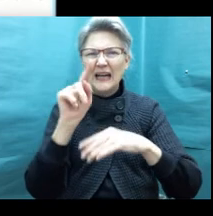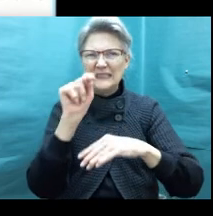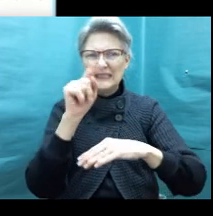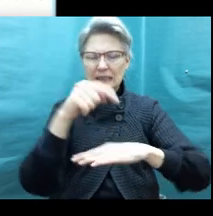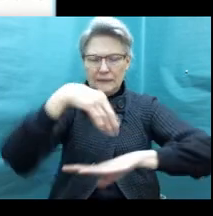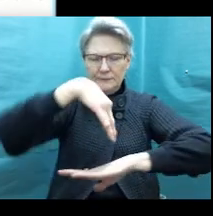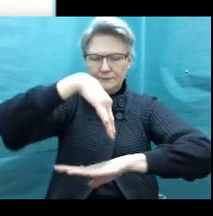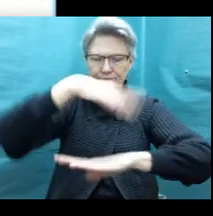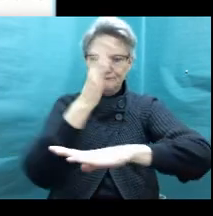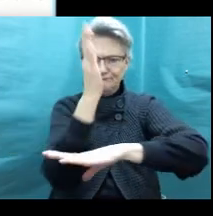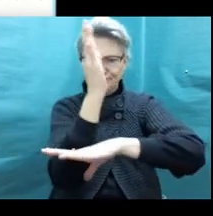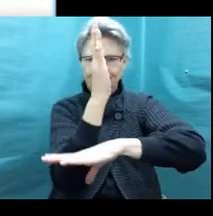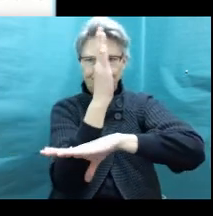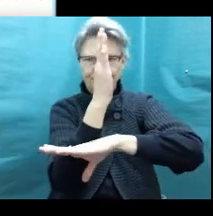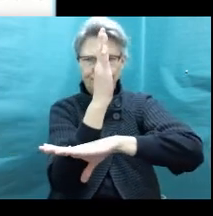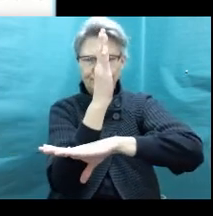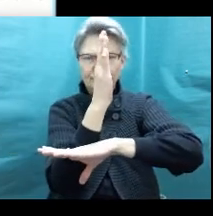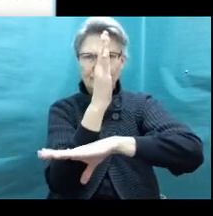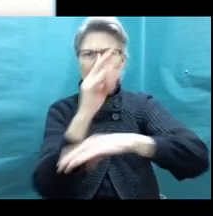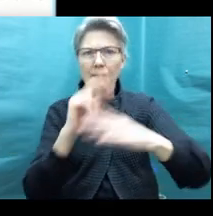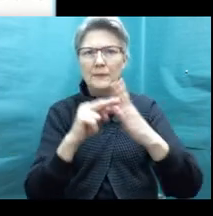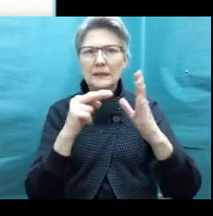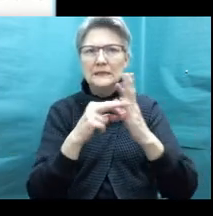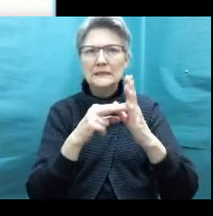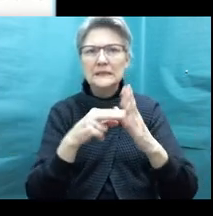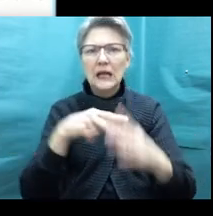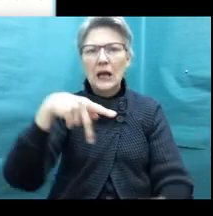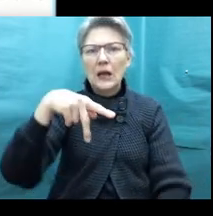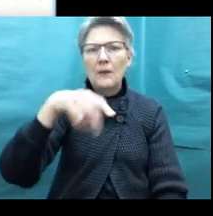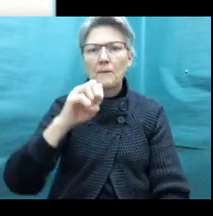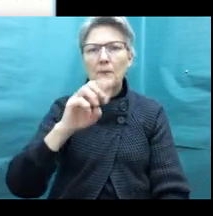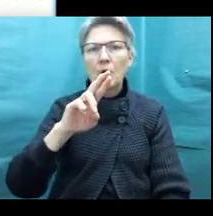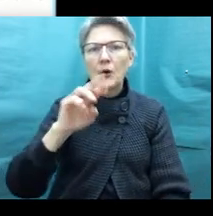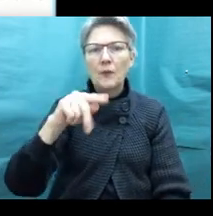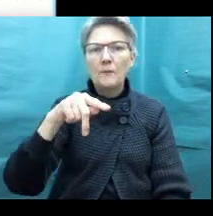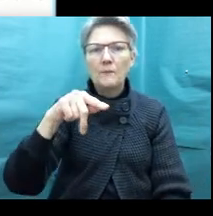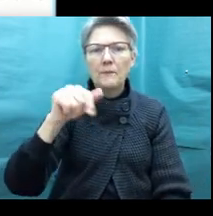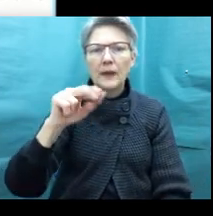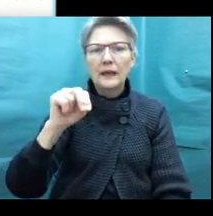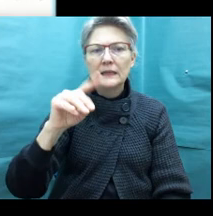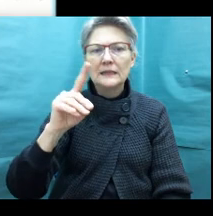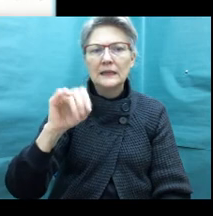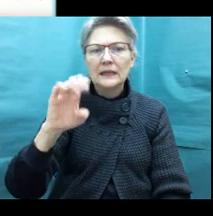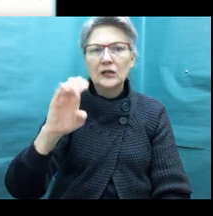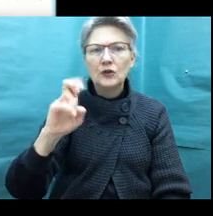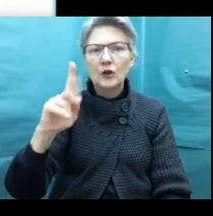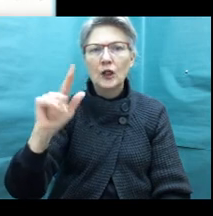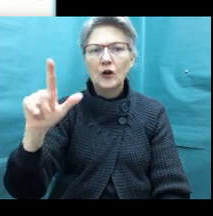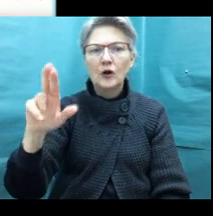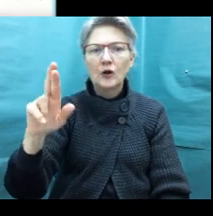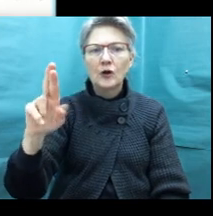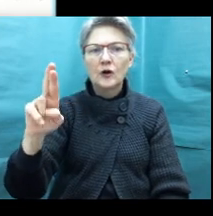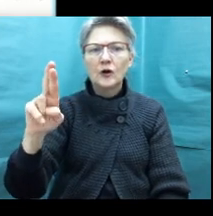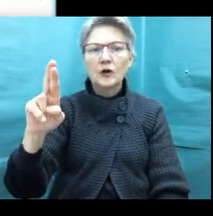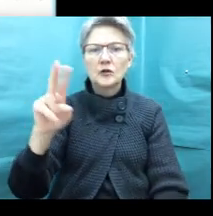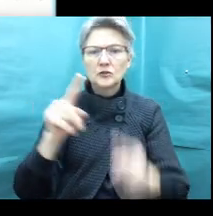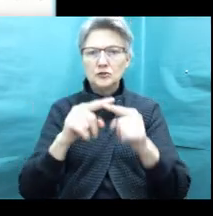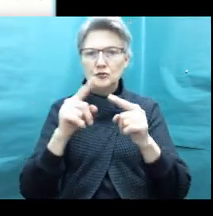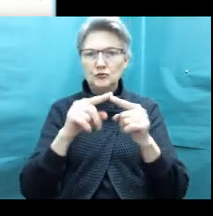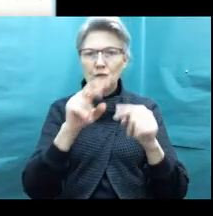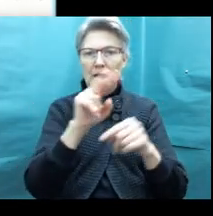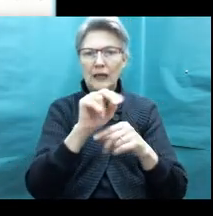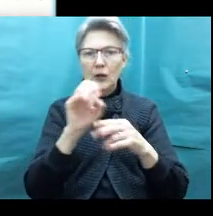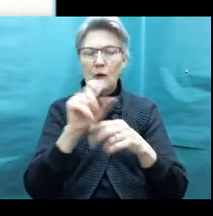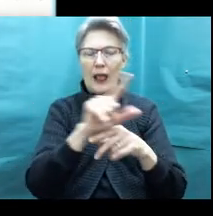symbol means is perpendicular to. I'd write line LM is perpendicular to line NO.